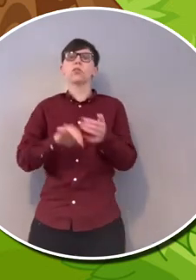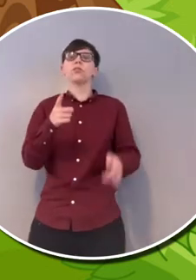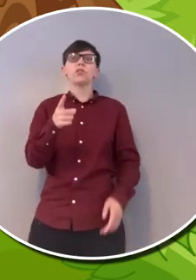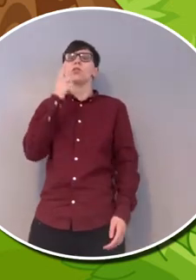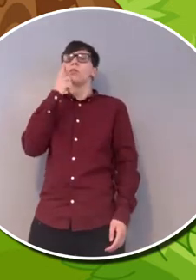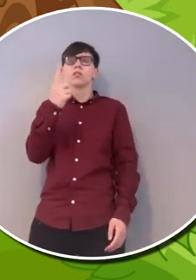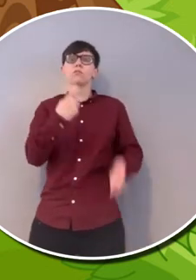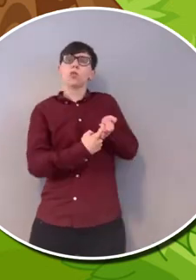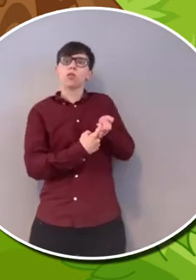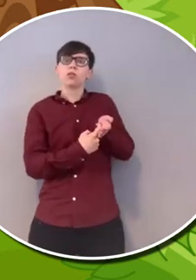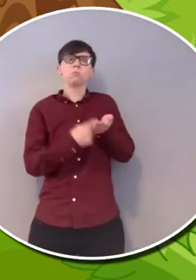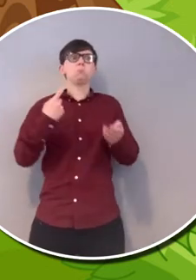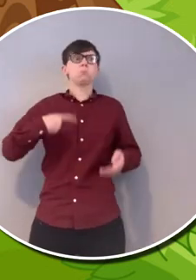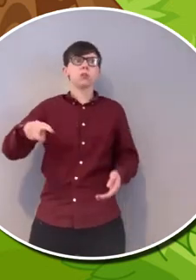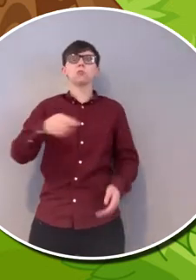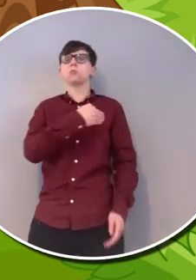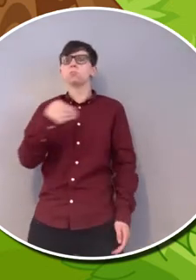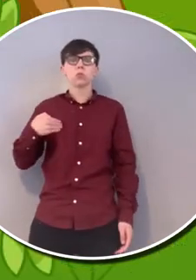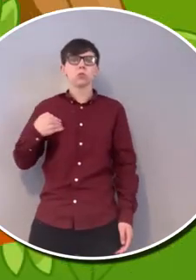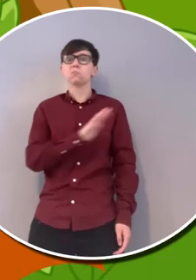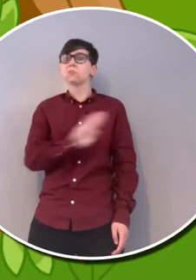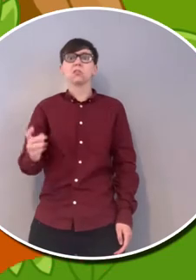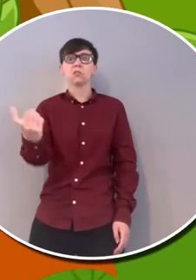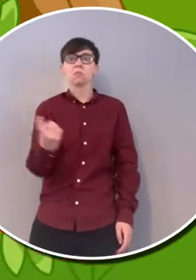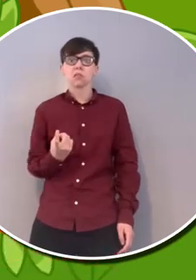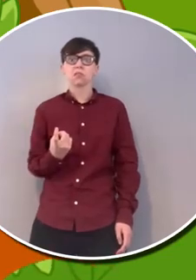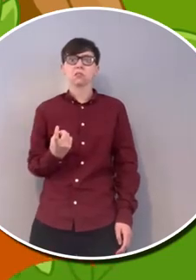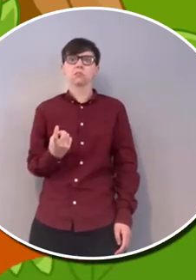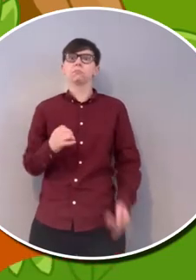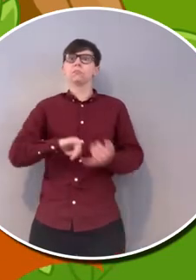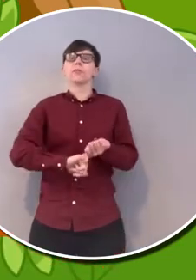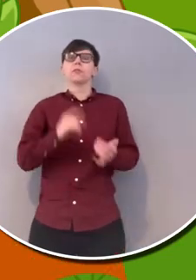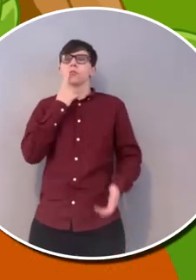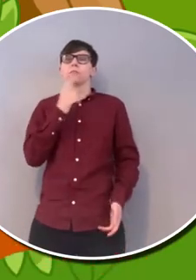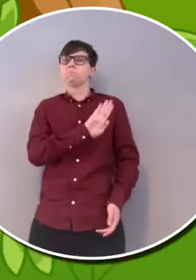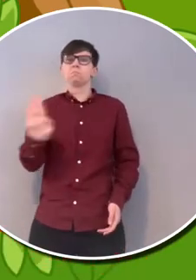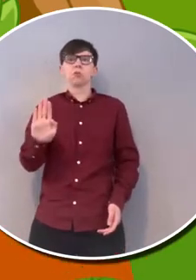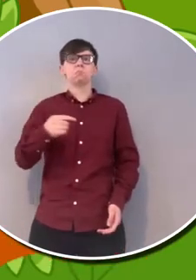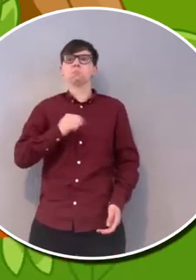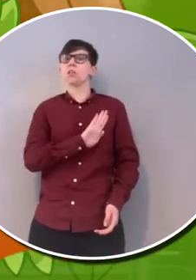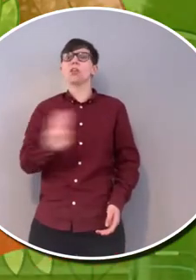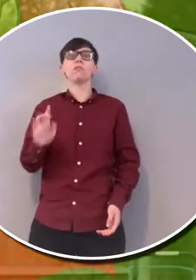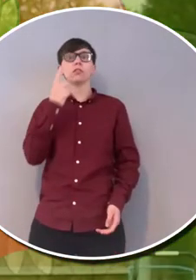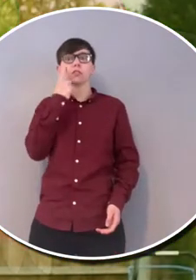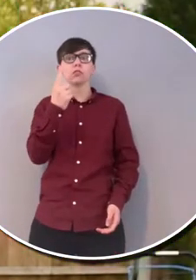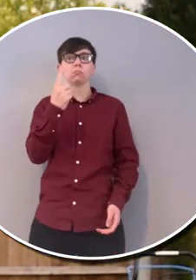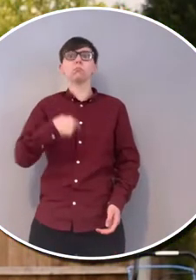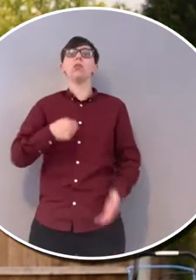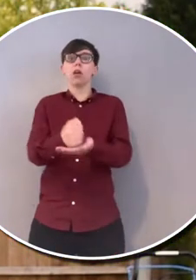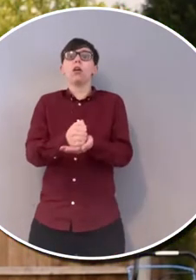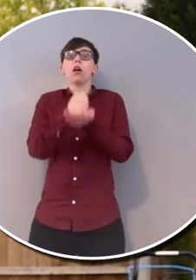out this morning, and he hasn't come back yet. Cyril said, no, I haven't seen him, but I'll help you to look for him.